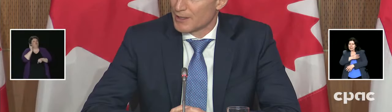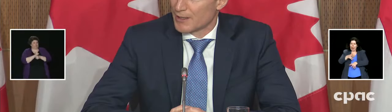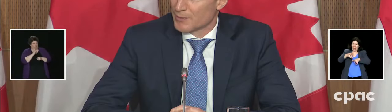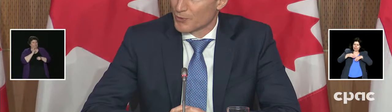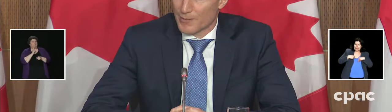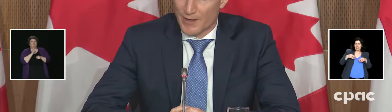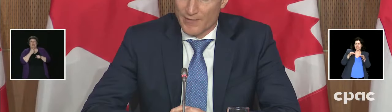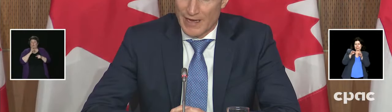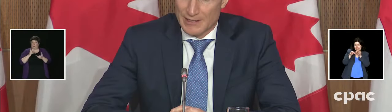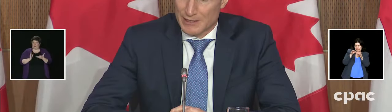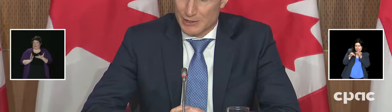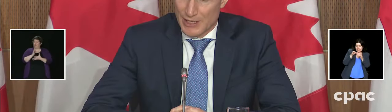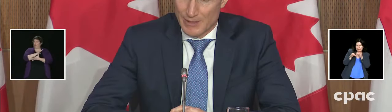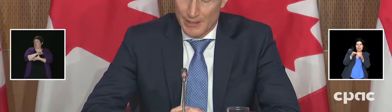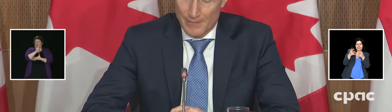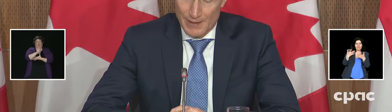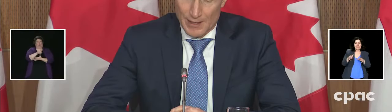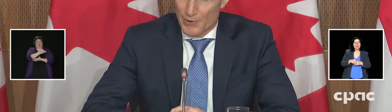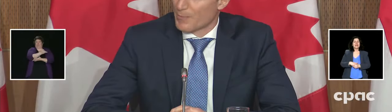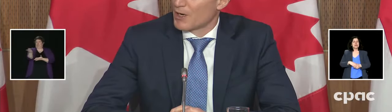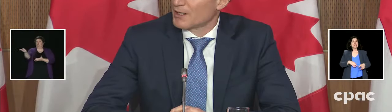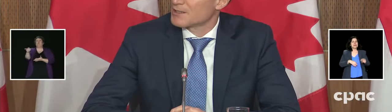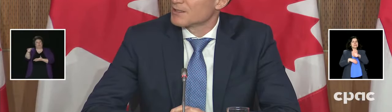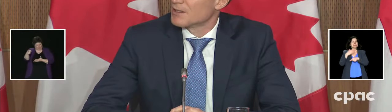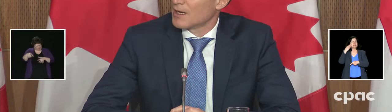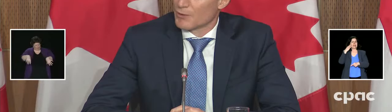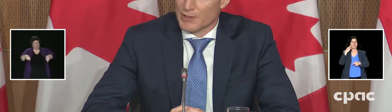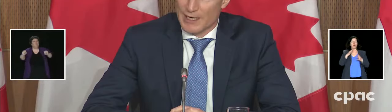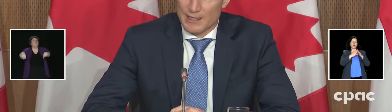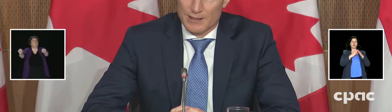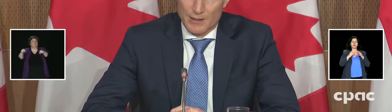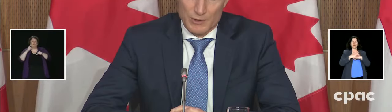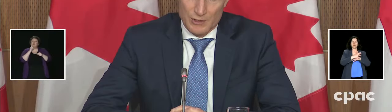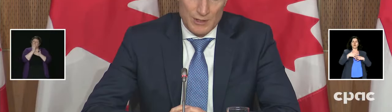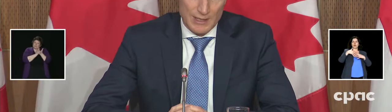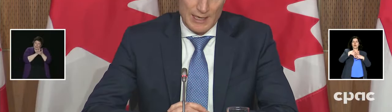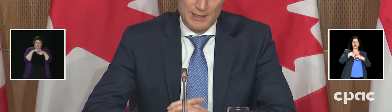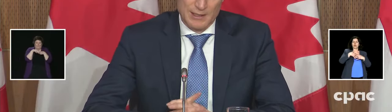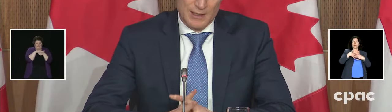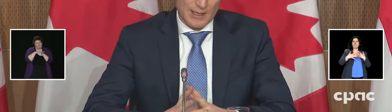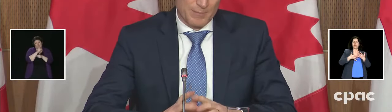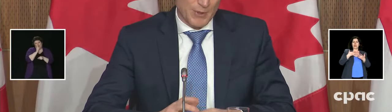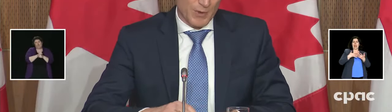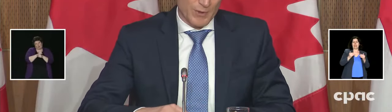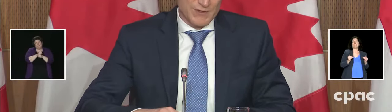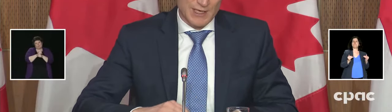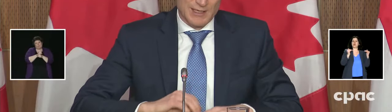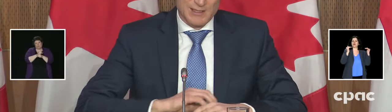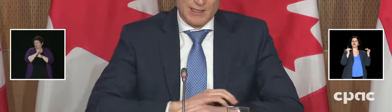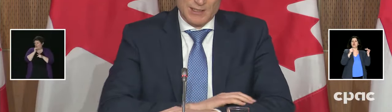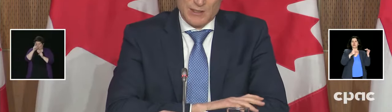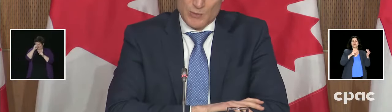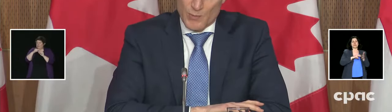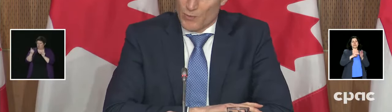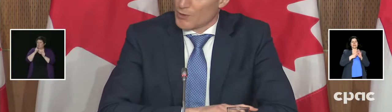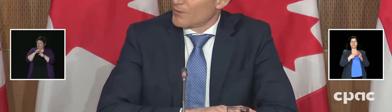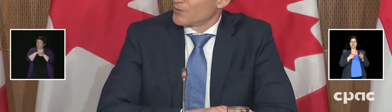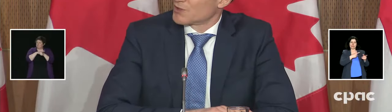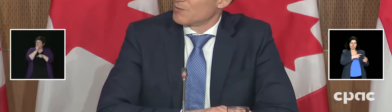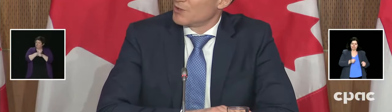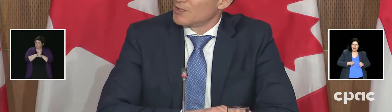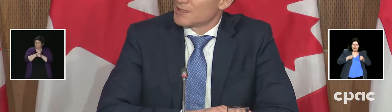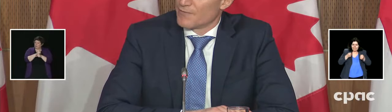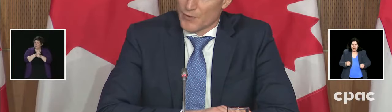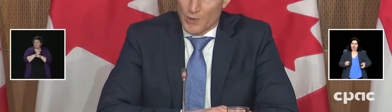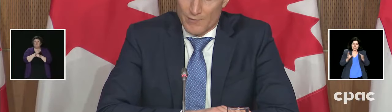priority deployment of that vaccine, Jamie. There are pockets. I won't deny it. We shouldn't deny it. But what we've seen is when we work